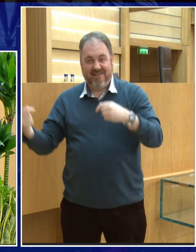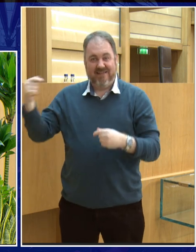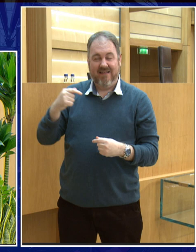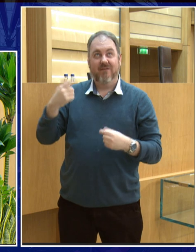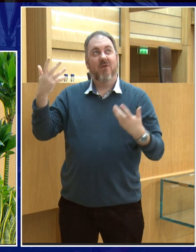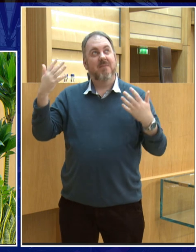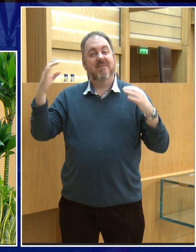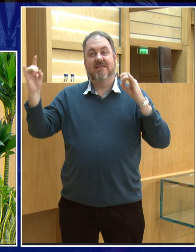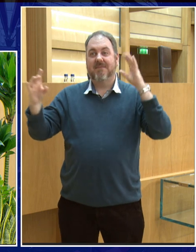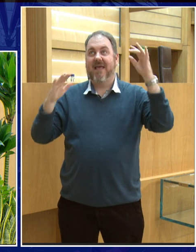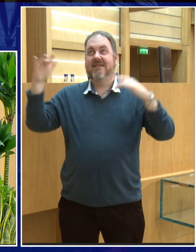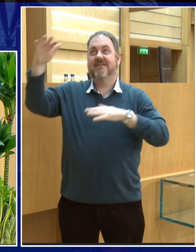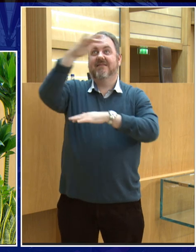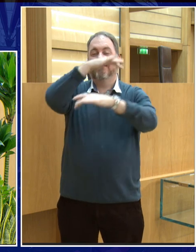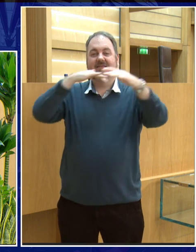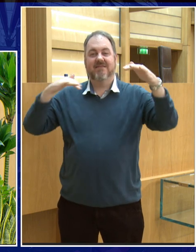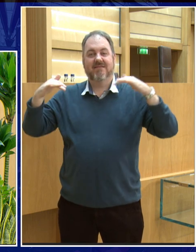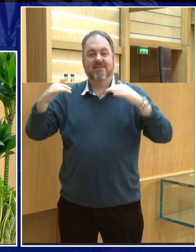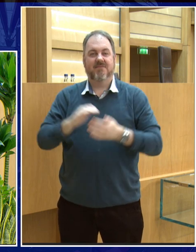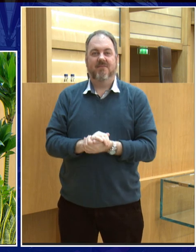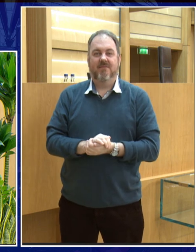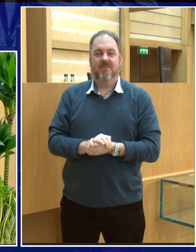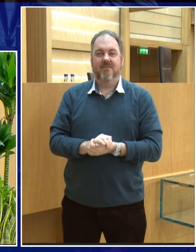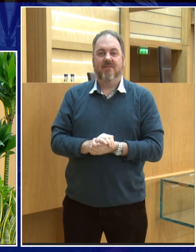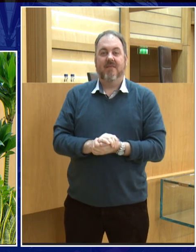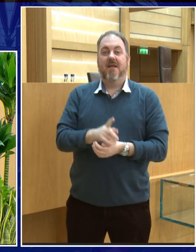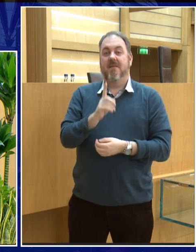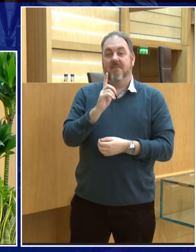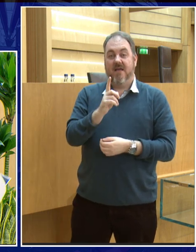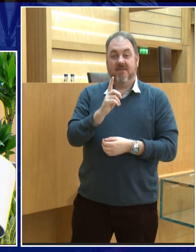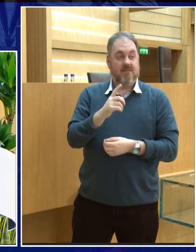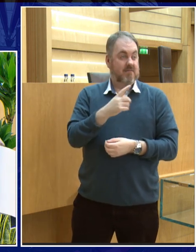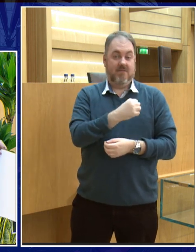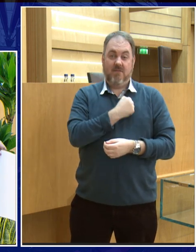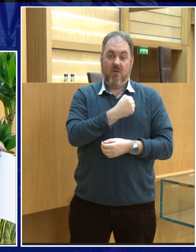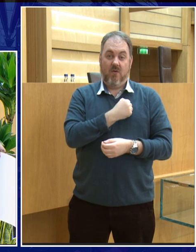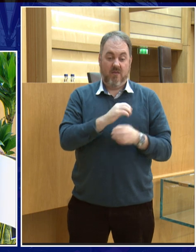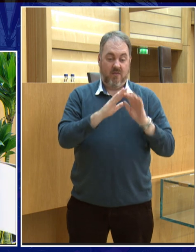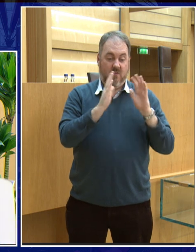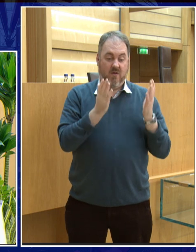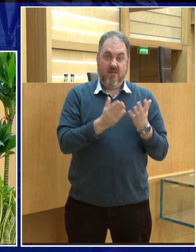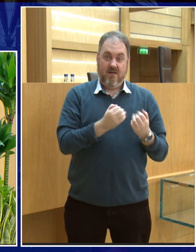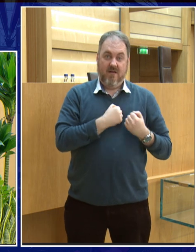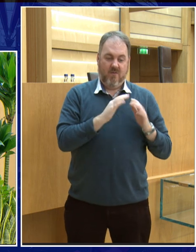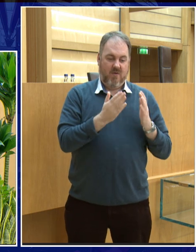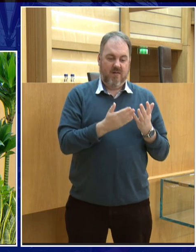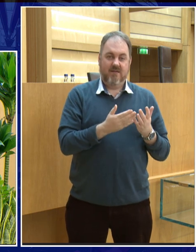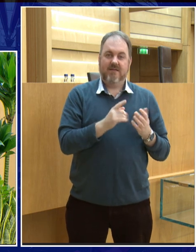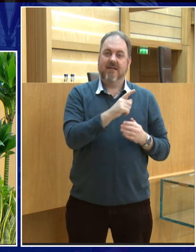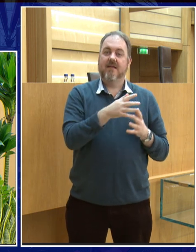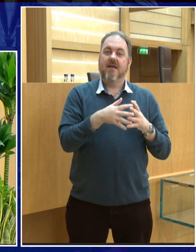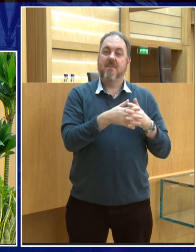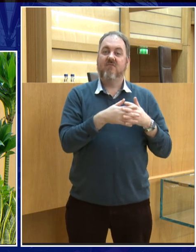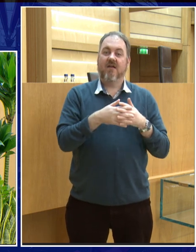we do have sort of big meteor craters. There's something called the Beringer Crater in Arizona, and it's about a mile wide. And it's where a huge